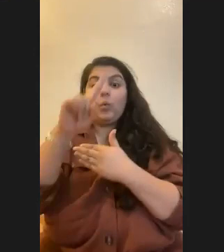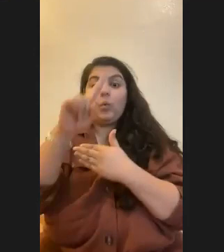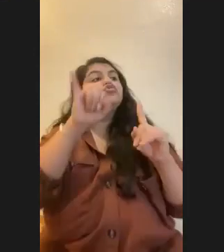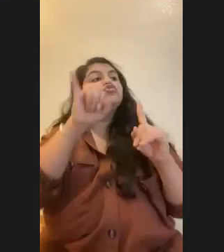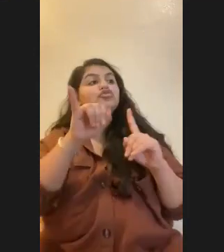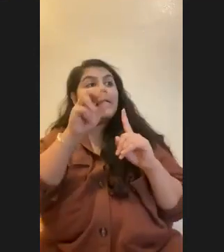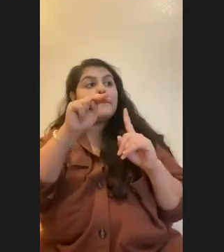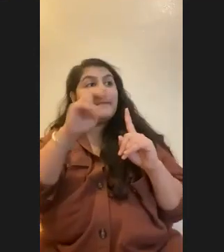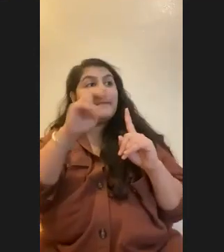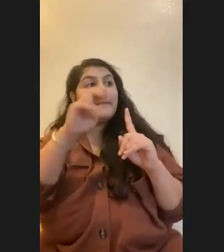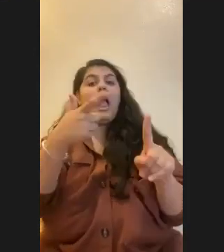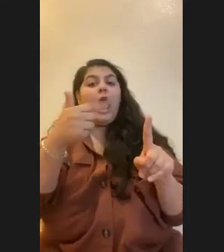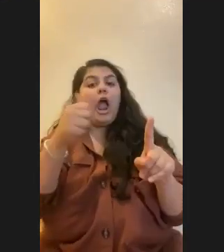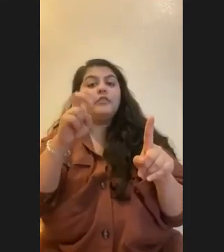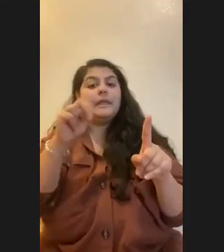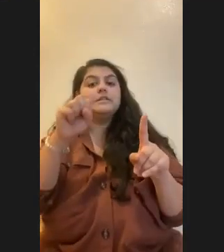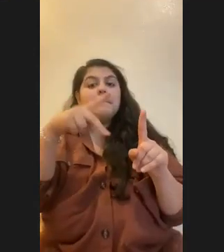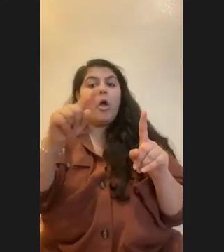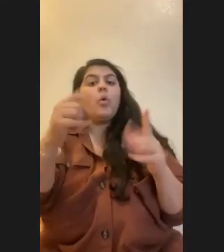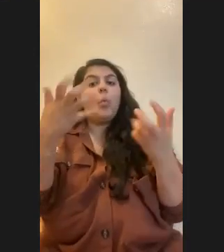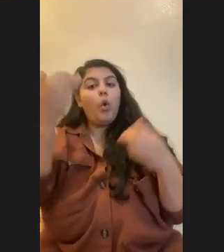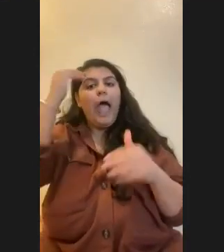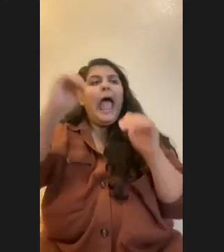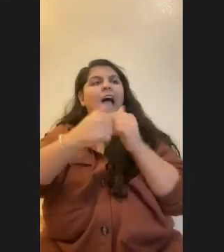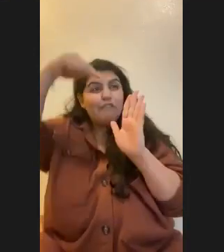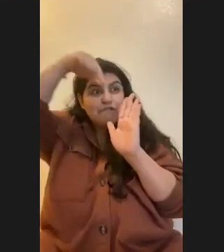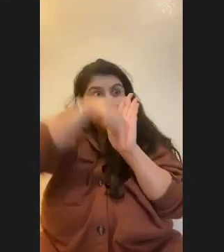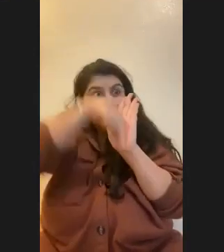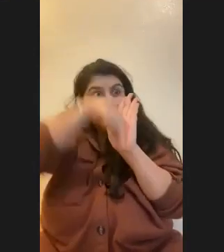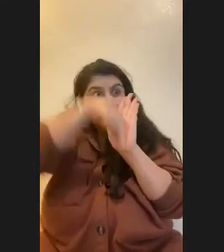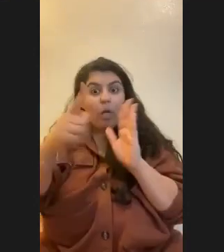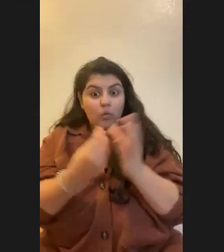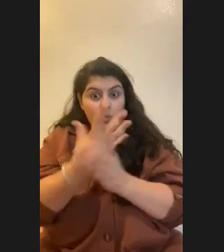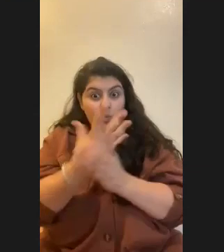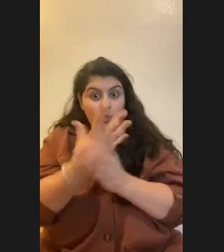far down do coral grow? Do they grow lower than ocean plants can?